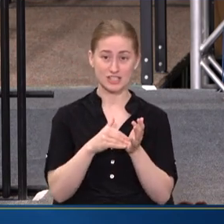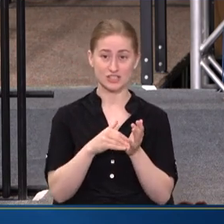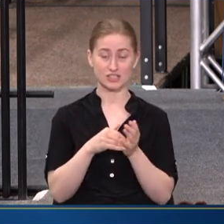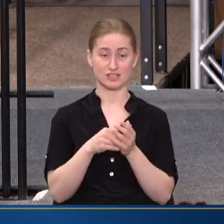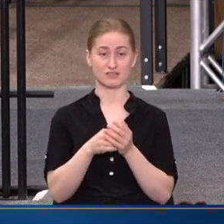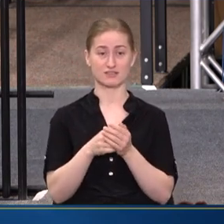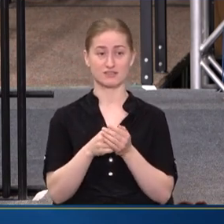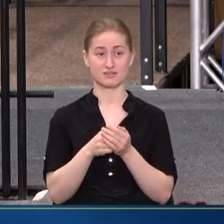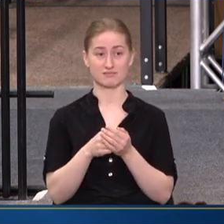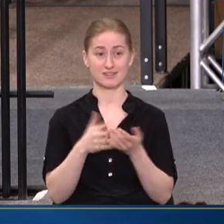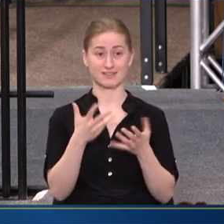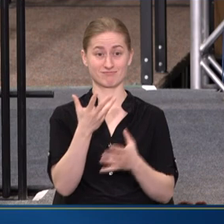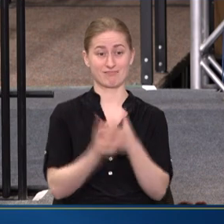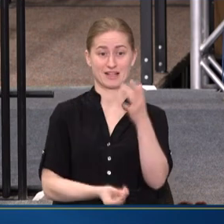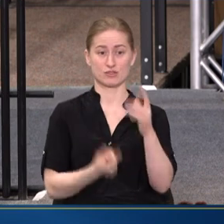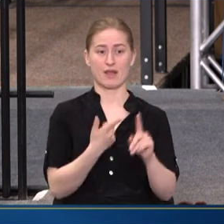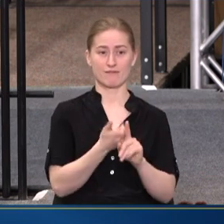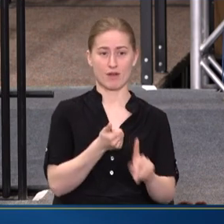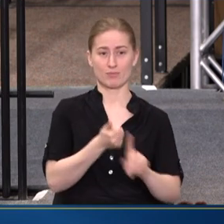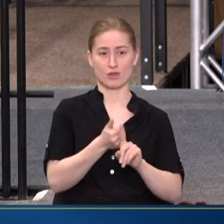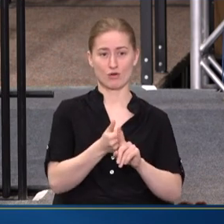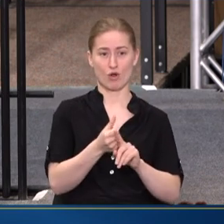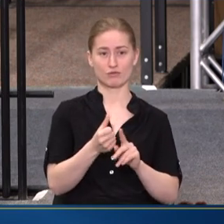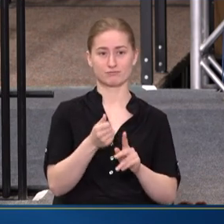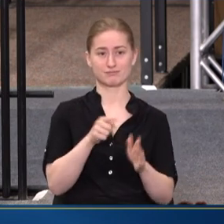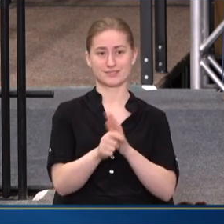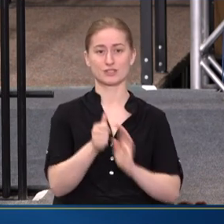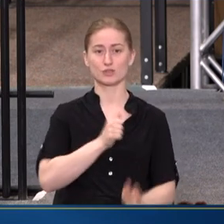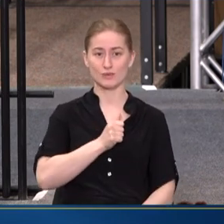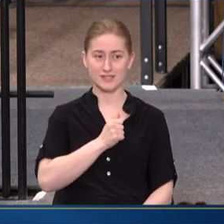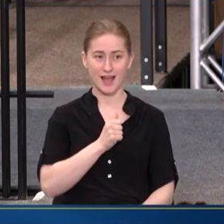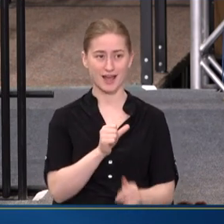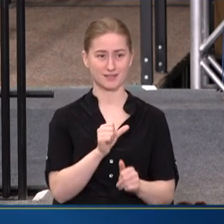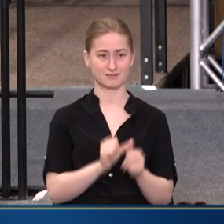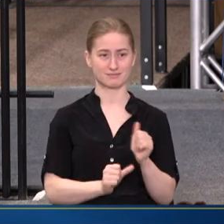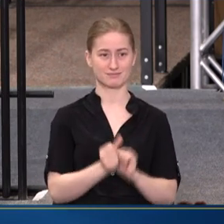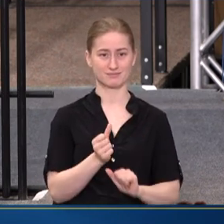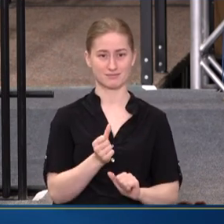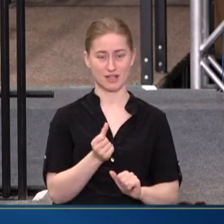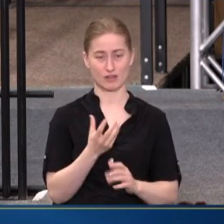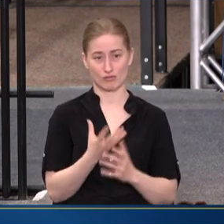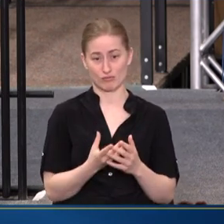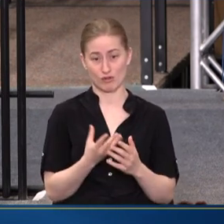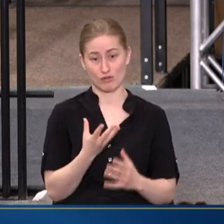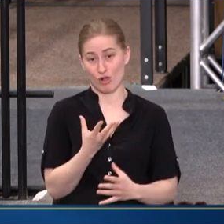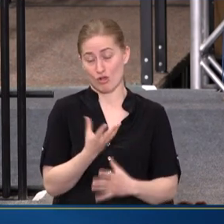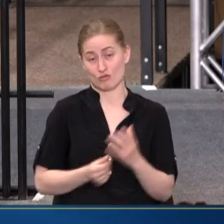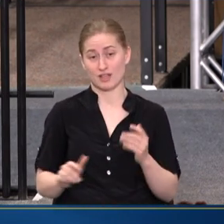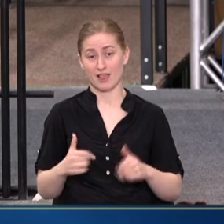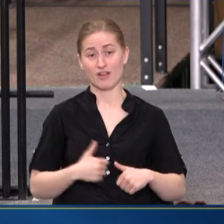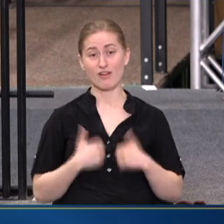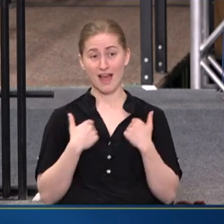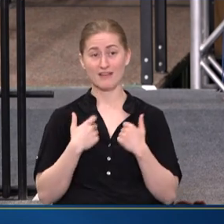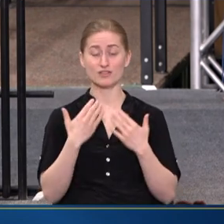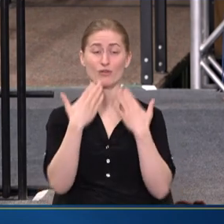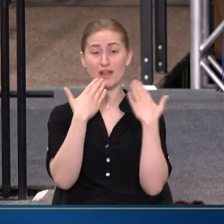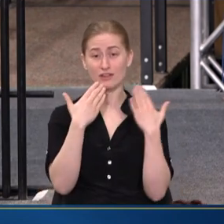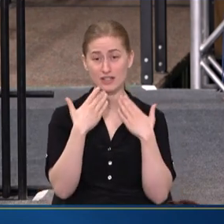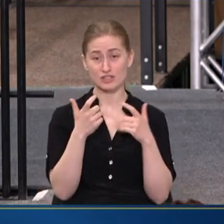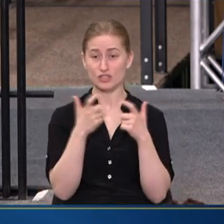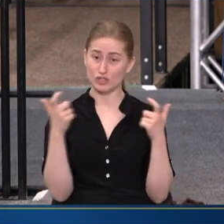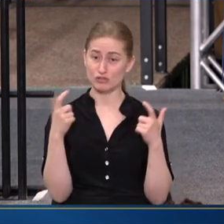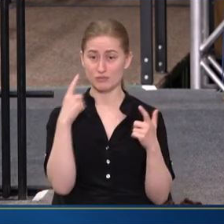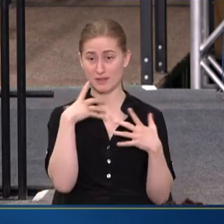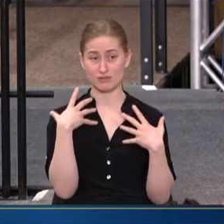SOURCIDE. SO I JUST WANTED TO HIGHLIGHT THAT. AND, AGAIN, THANK YOU, THANK YOU, THANK YOU. THIS IS HUGE AS A MENTAL HEALTH